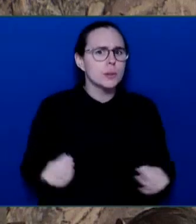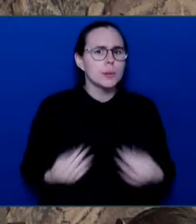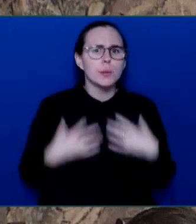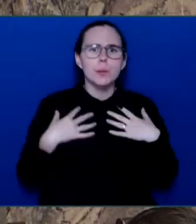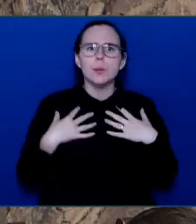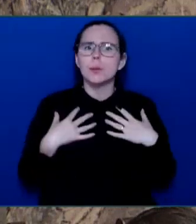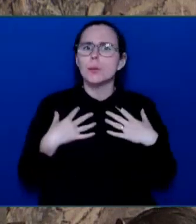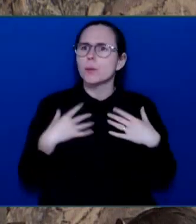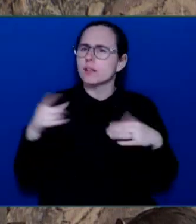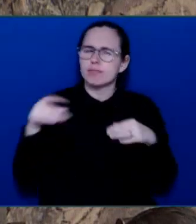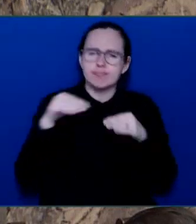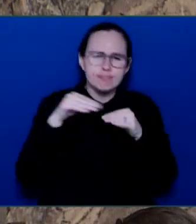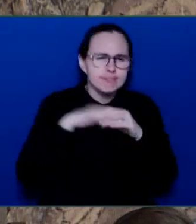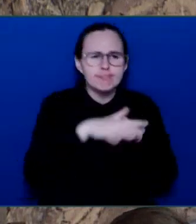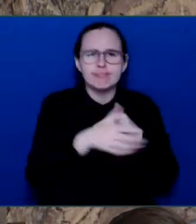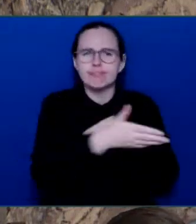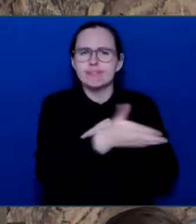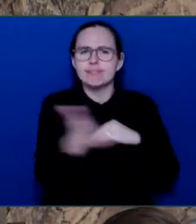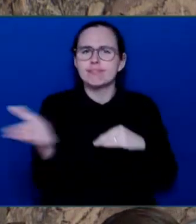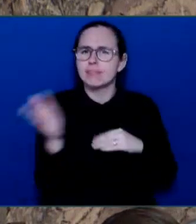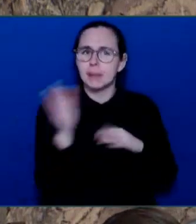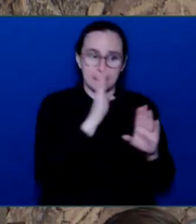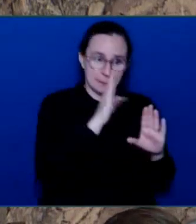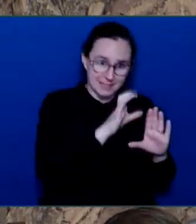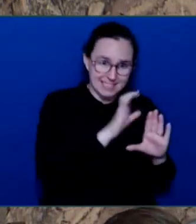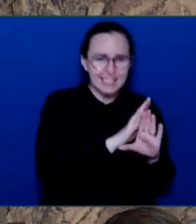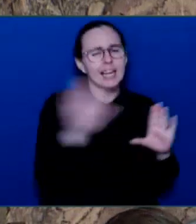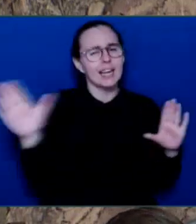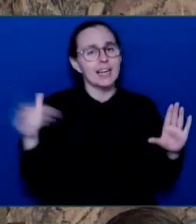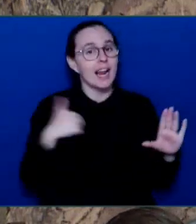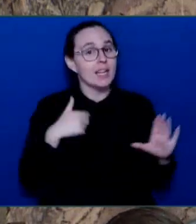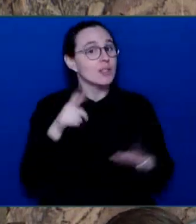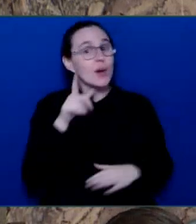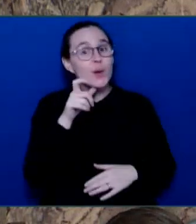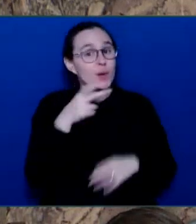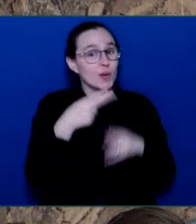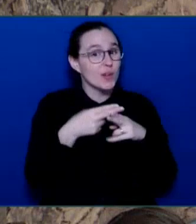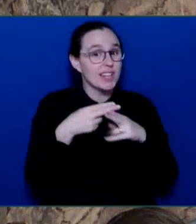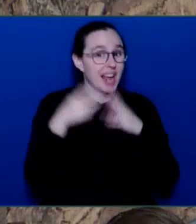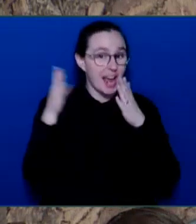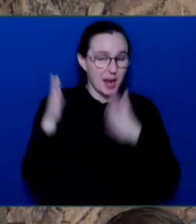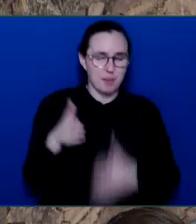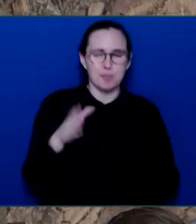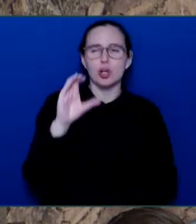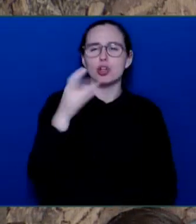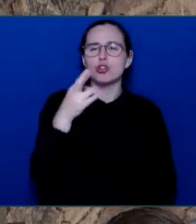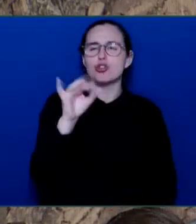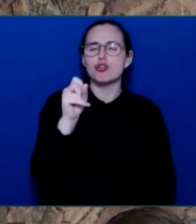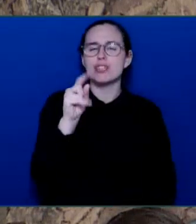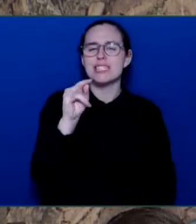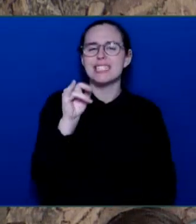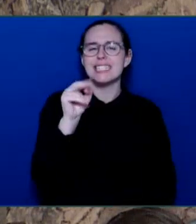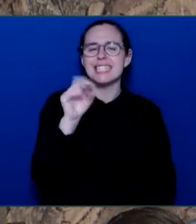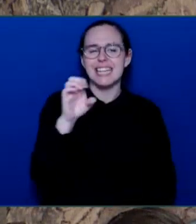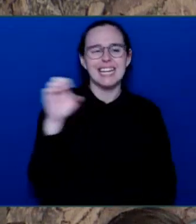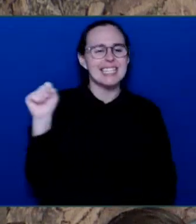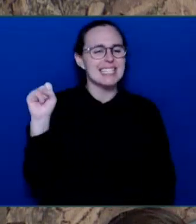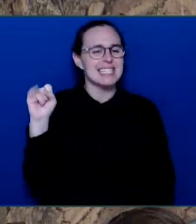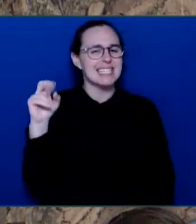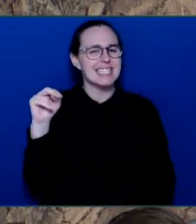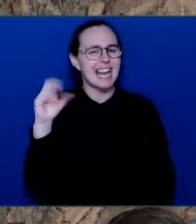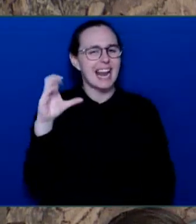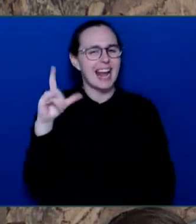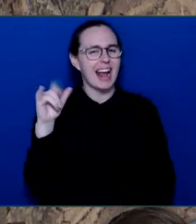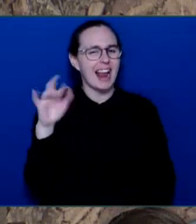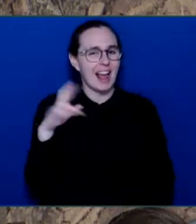Sinclair. Soccer fans, including myself, eagerly anticipate her final game with Canada's women's national soccer team on December